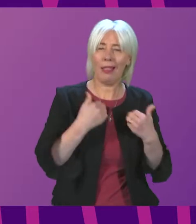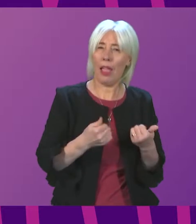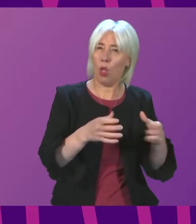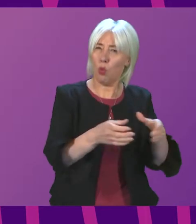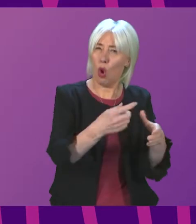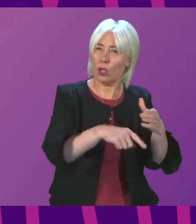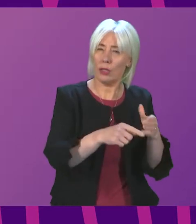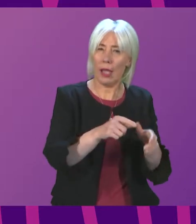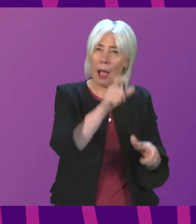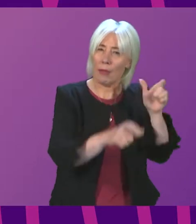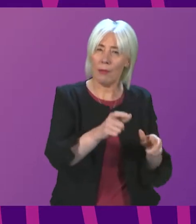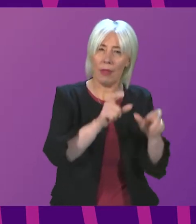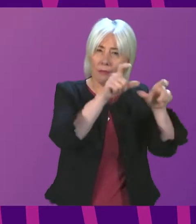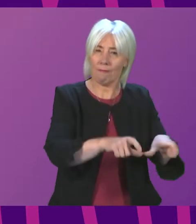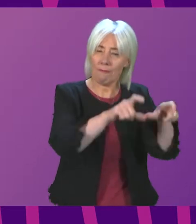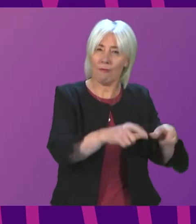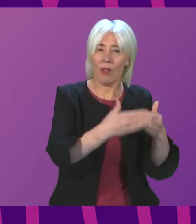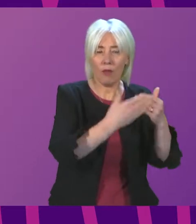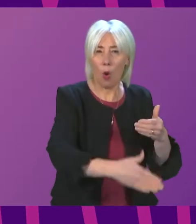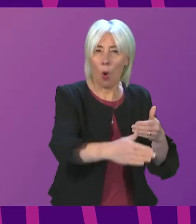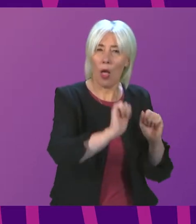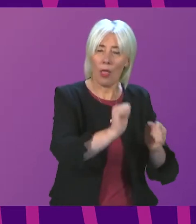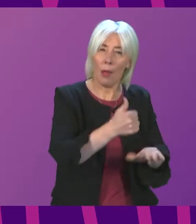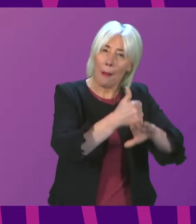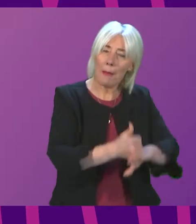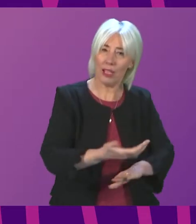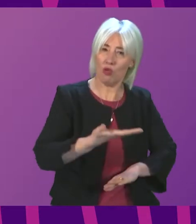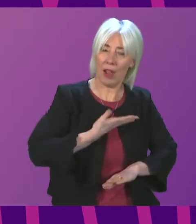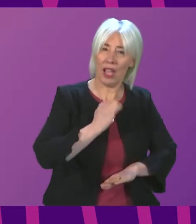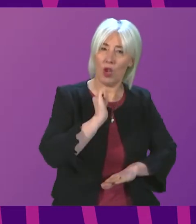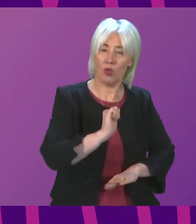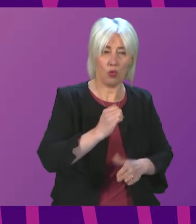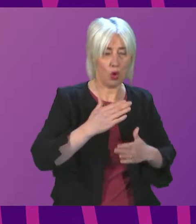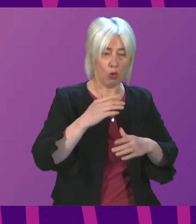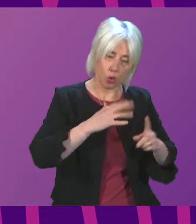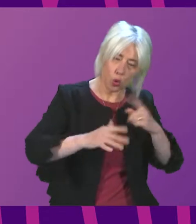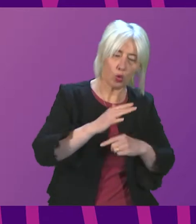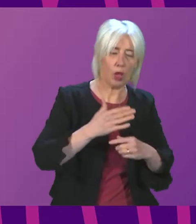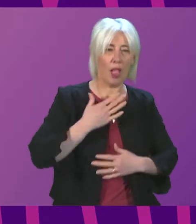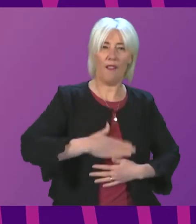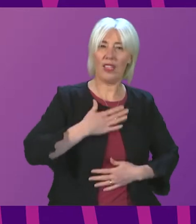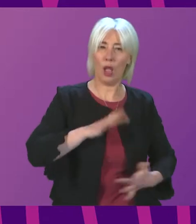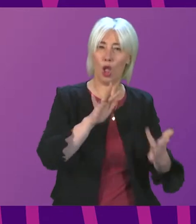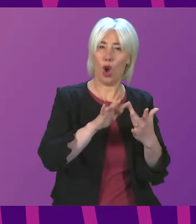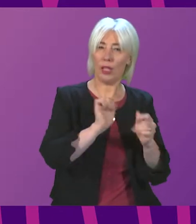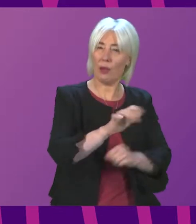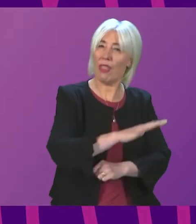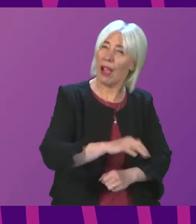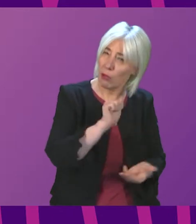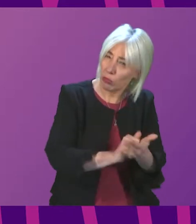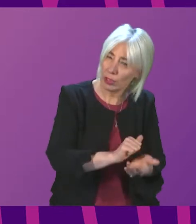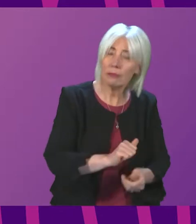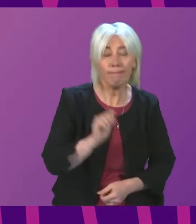long-term patients have a fundamental right to social and physical contact with their families? The First Minister. Yes, do